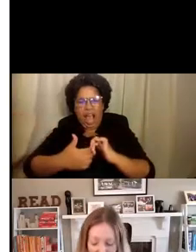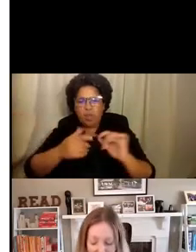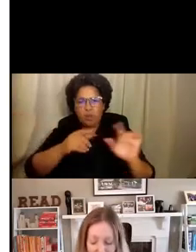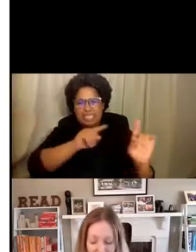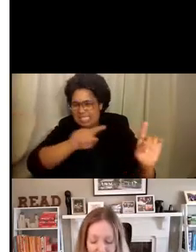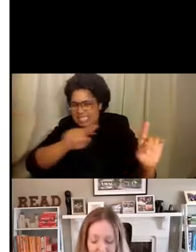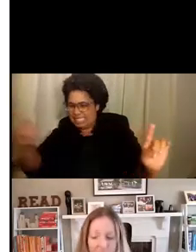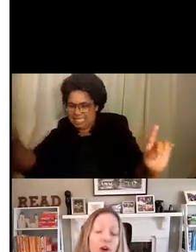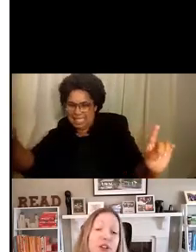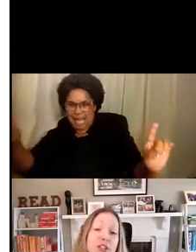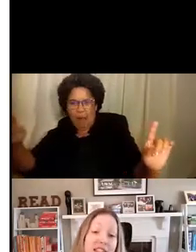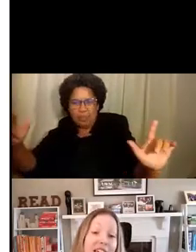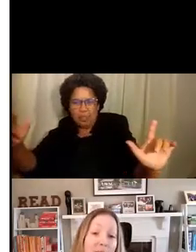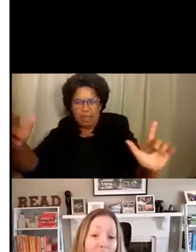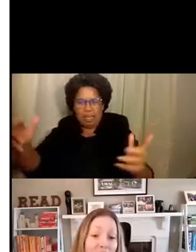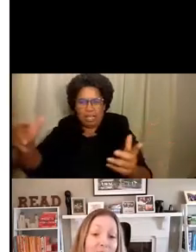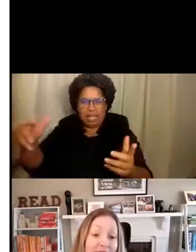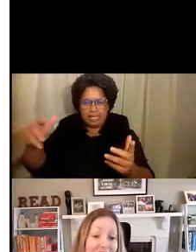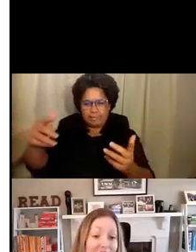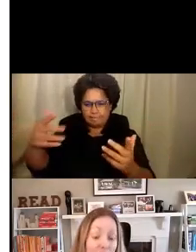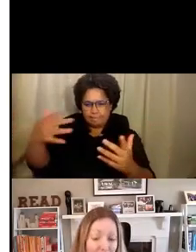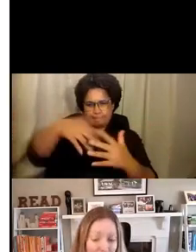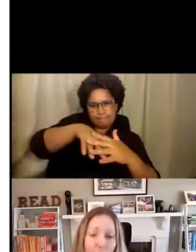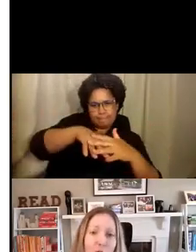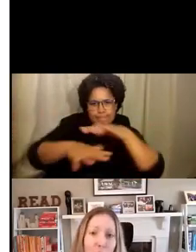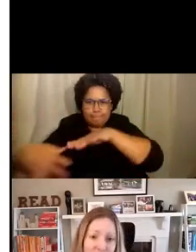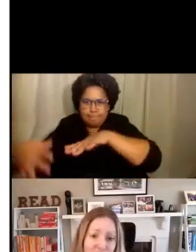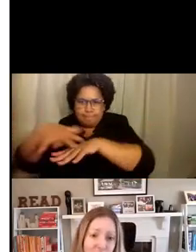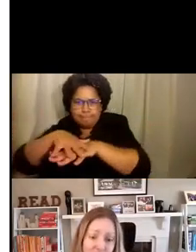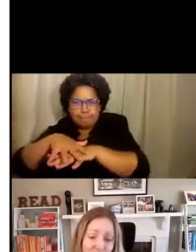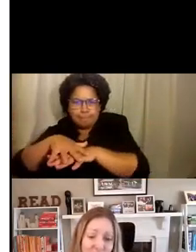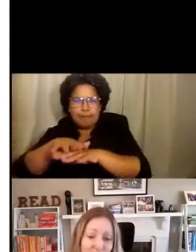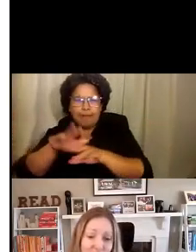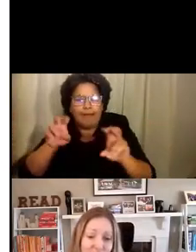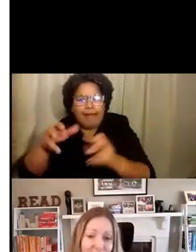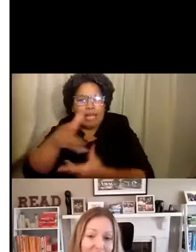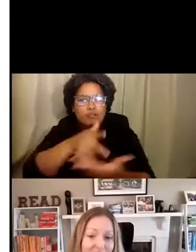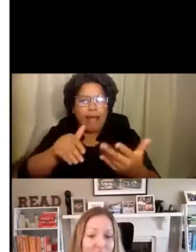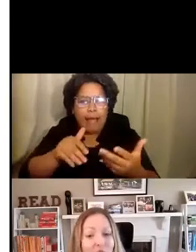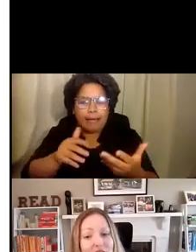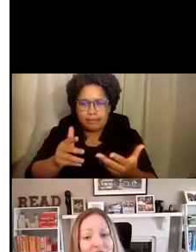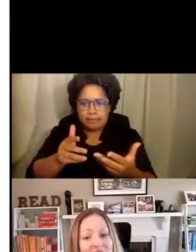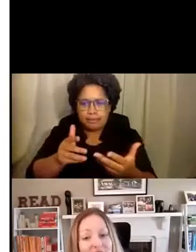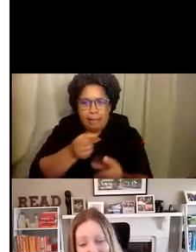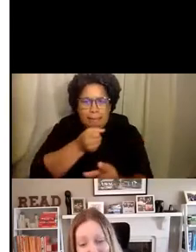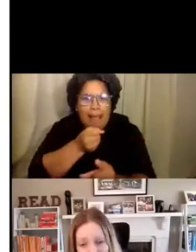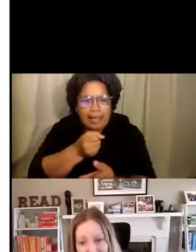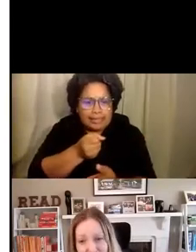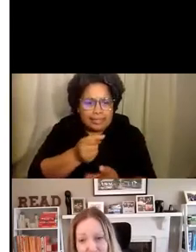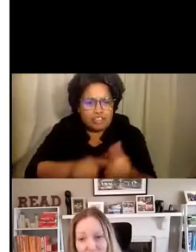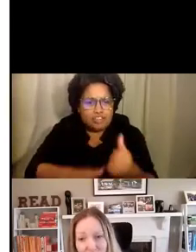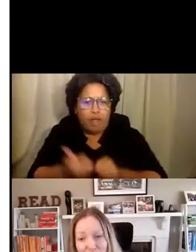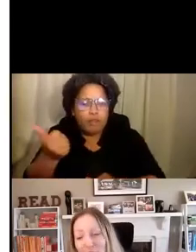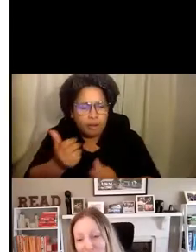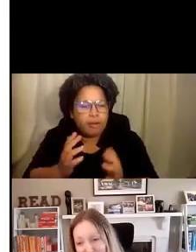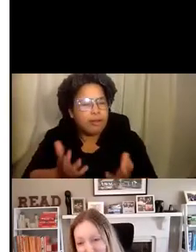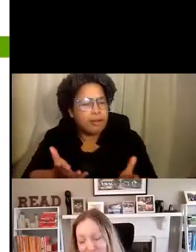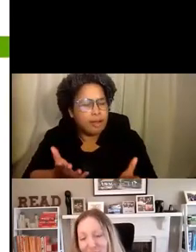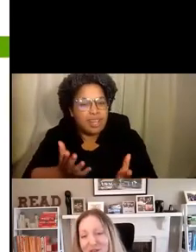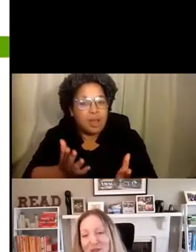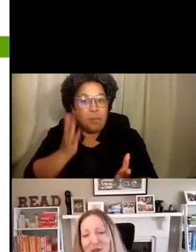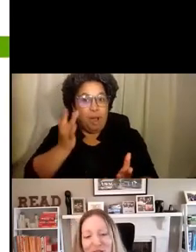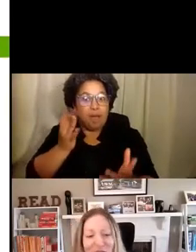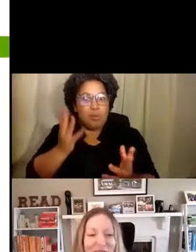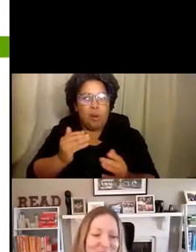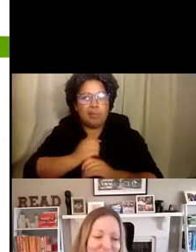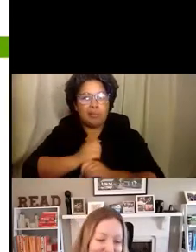in order to think about and plan for the future. And so on the next page, for those of